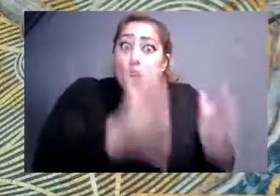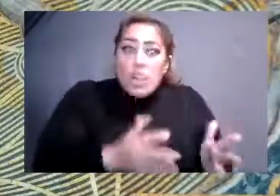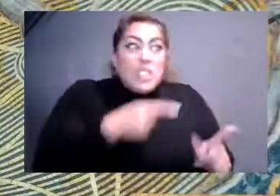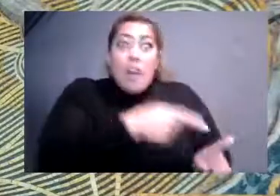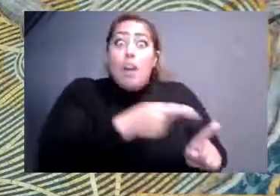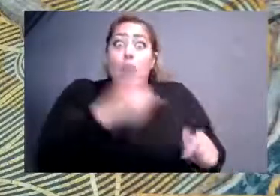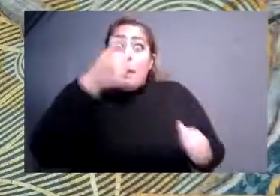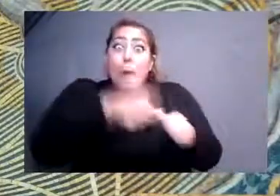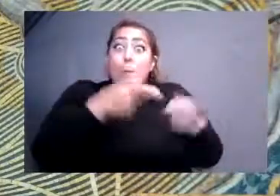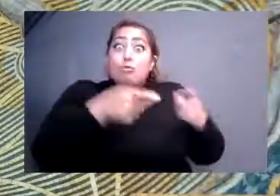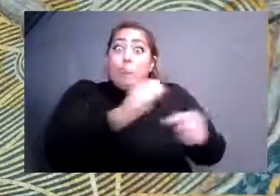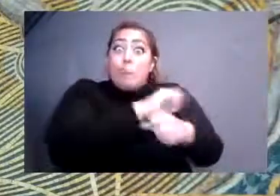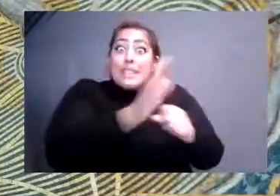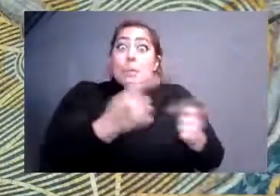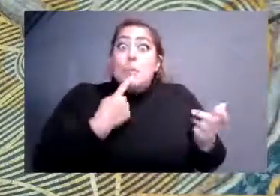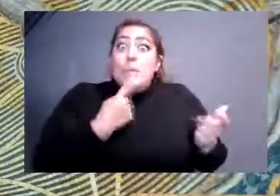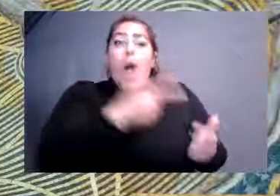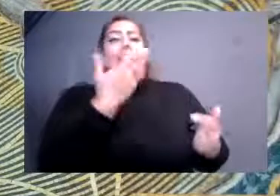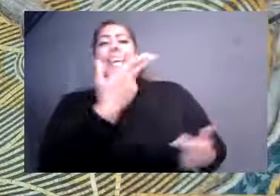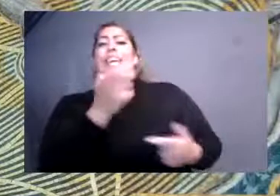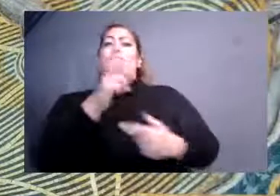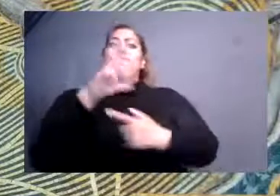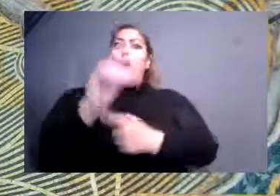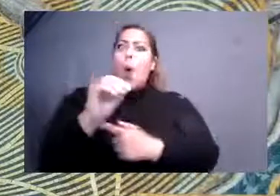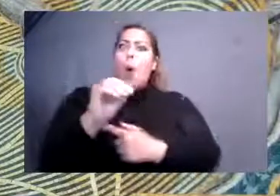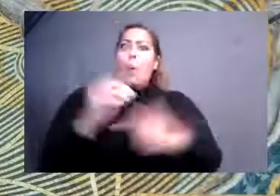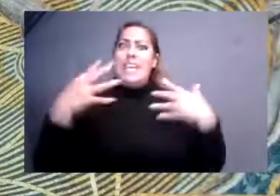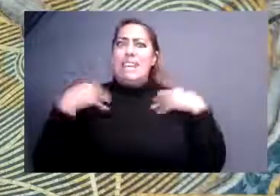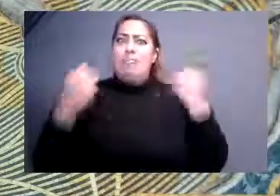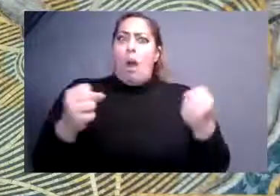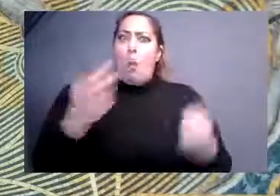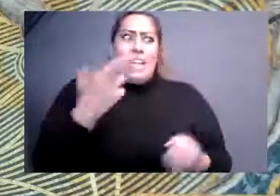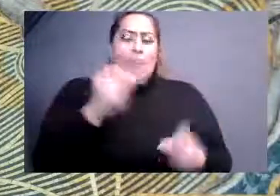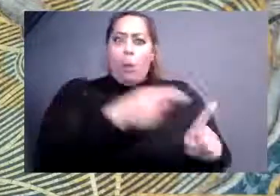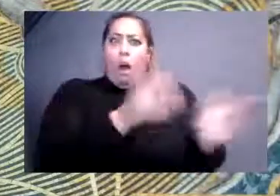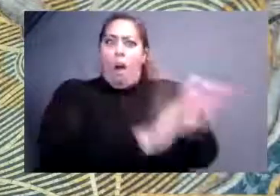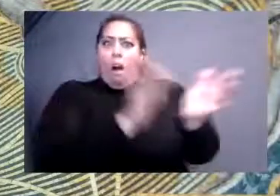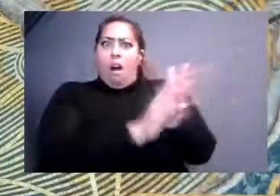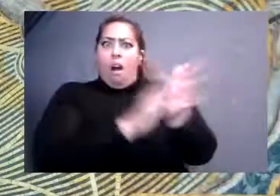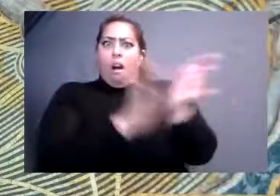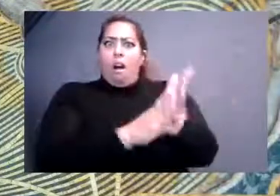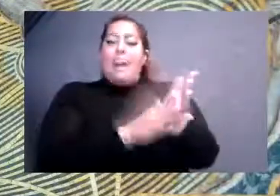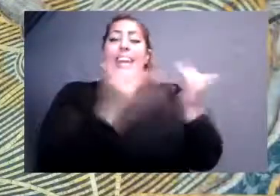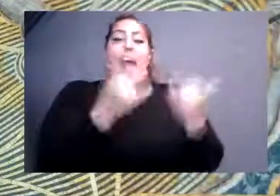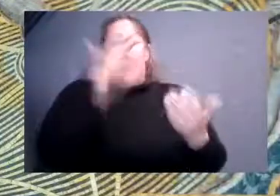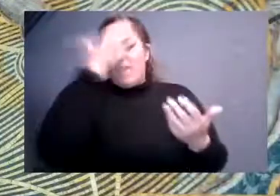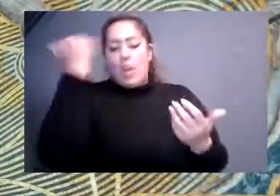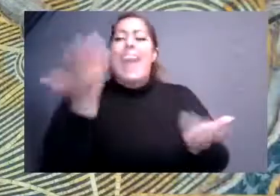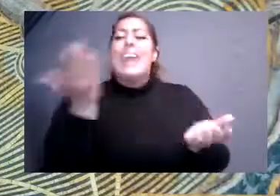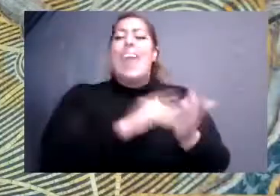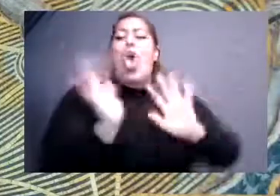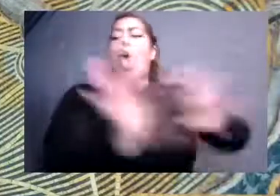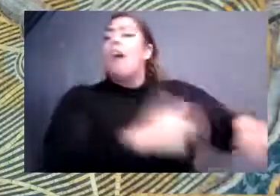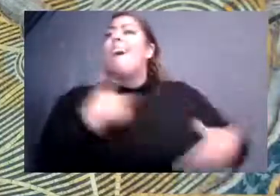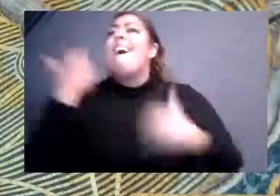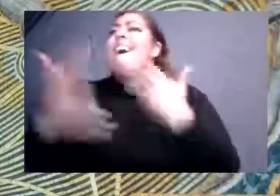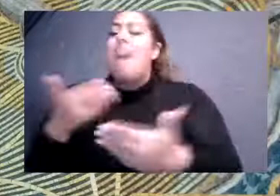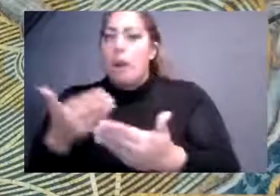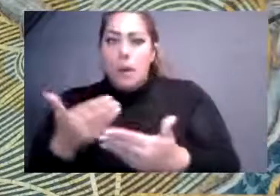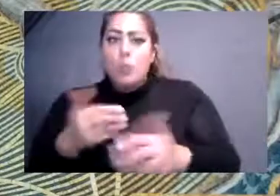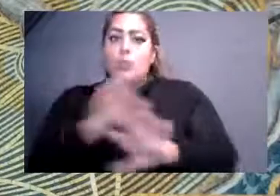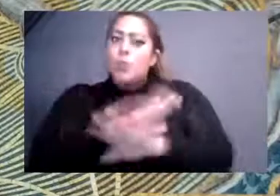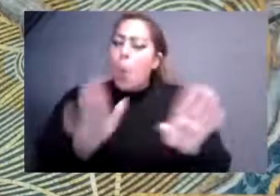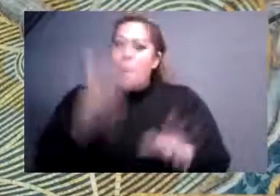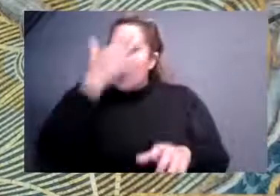are just back in place. And, you know, we're kind of getting back to, quote, normal, right? So we cannot take that for granted. And you're